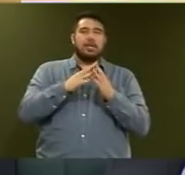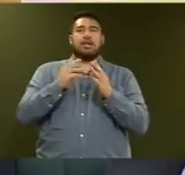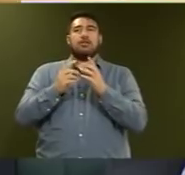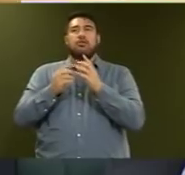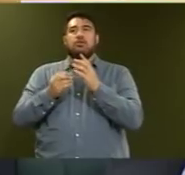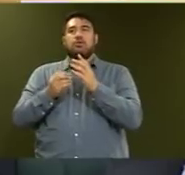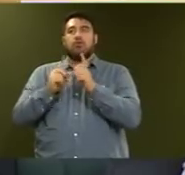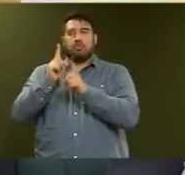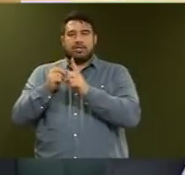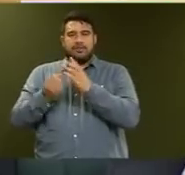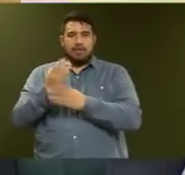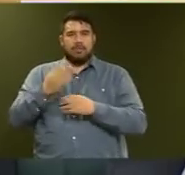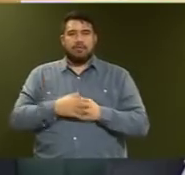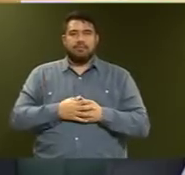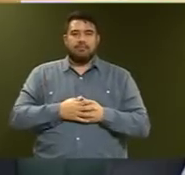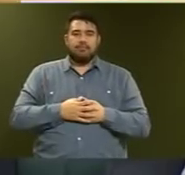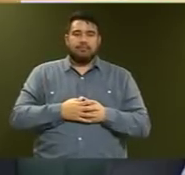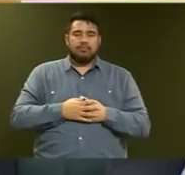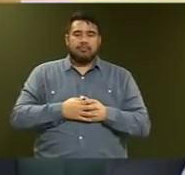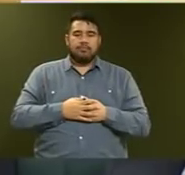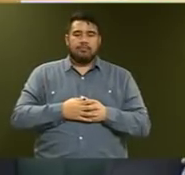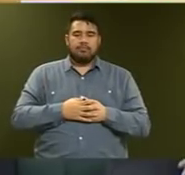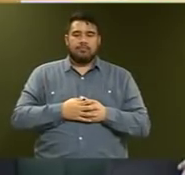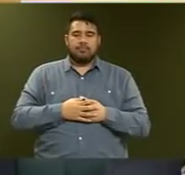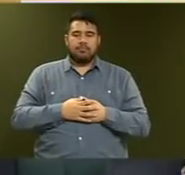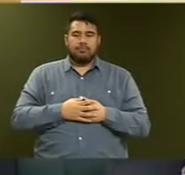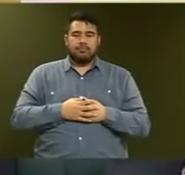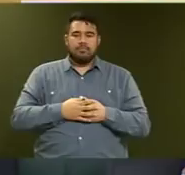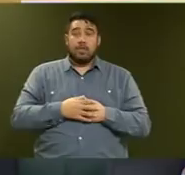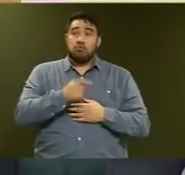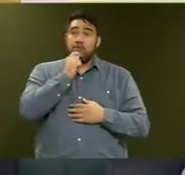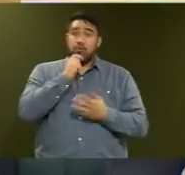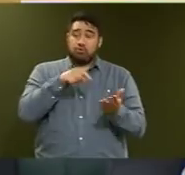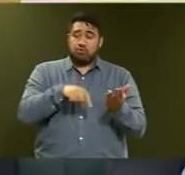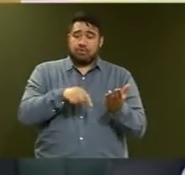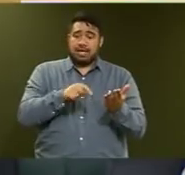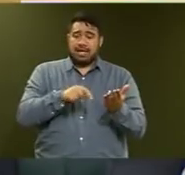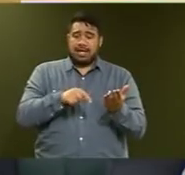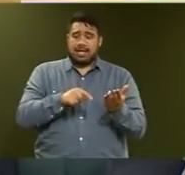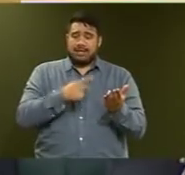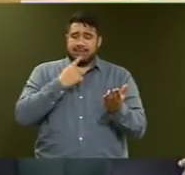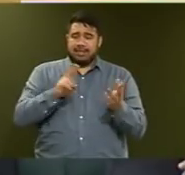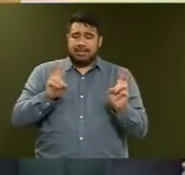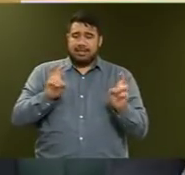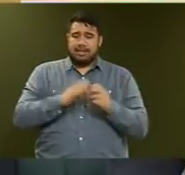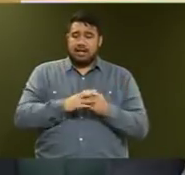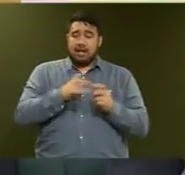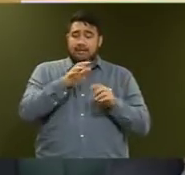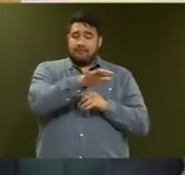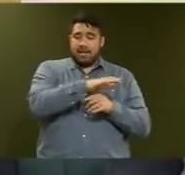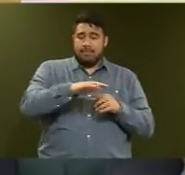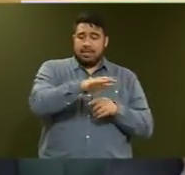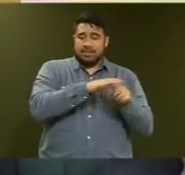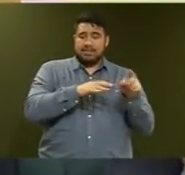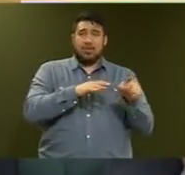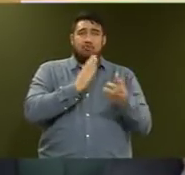today that stated needy families who could really use the help will be left out while a couple of doctors making $80,000 each